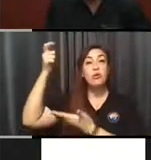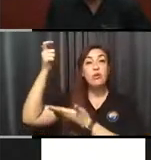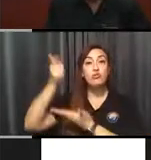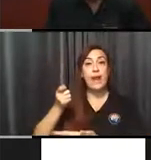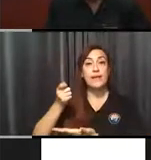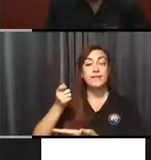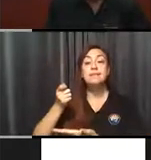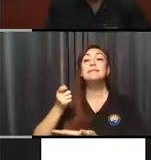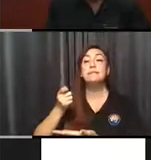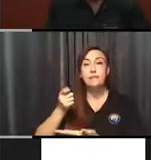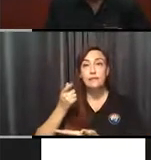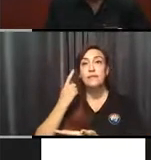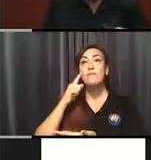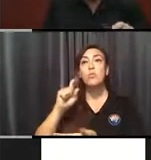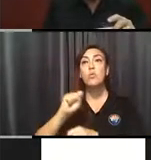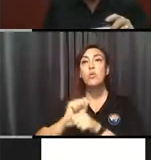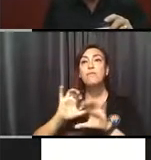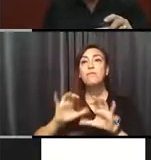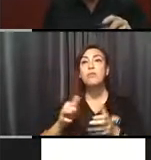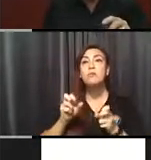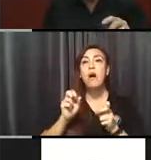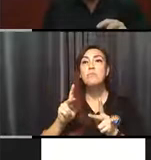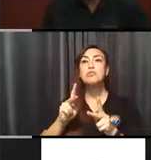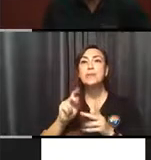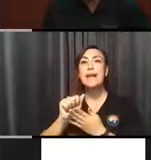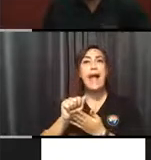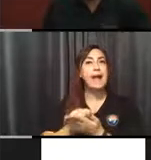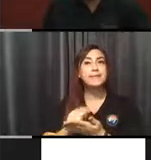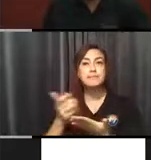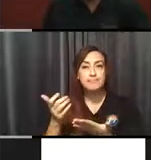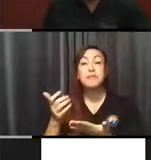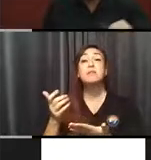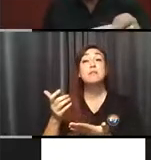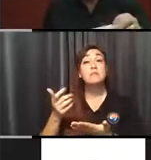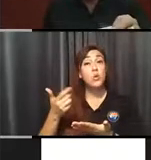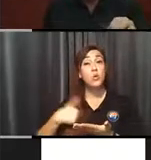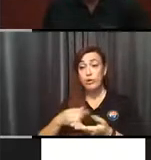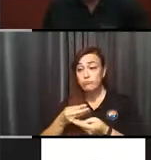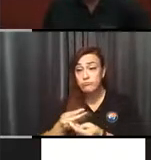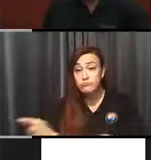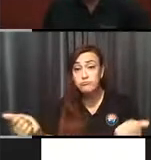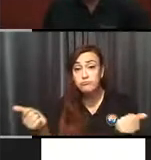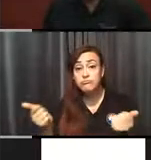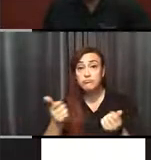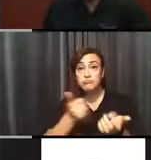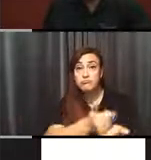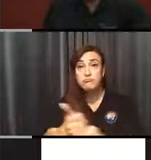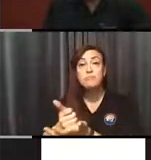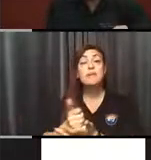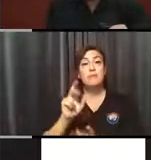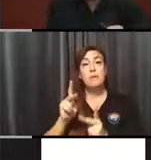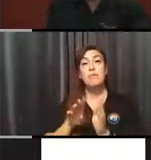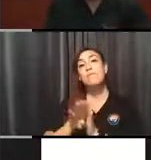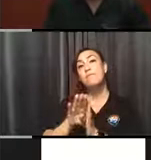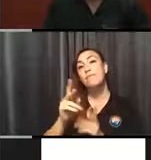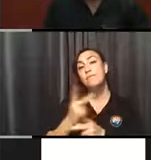Opportunity Act. And what it does is it allows us to help people get jobs and training for jobs. And it's